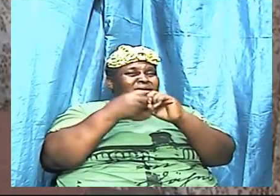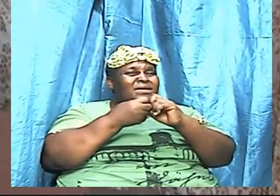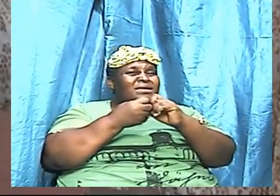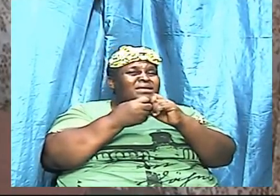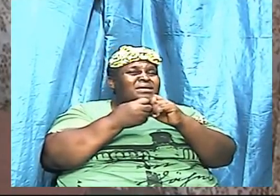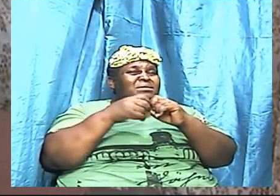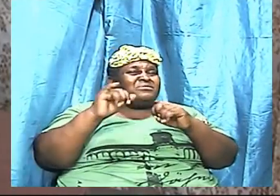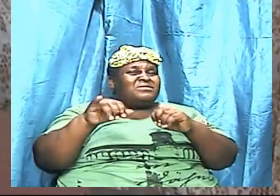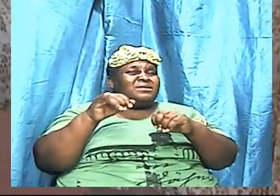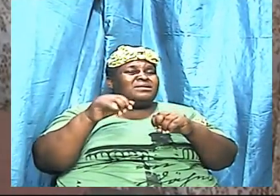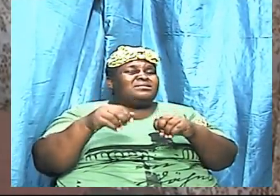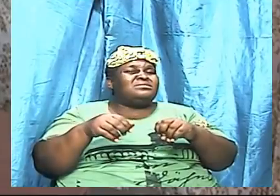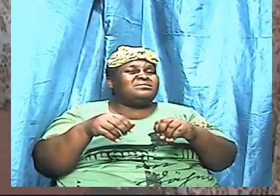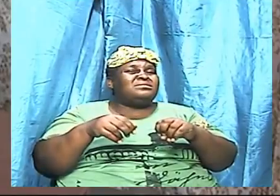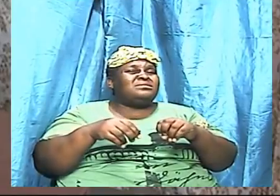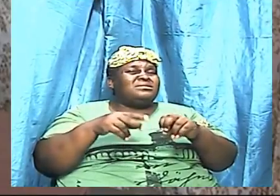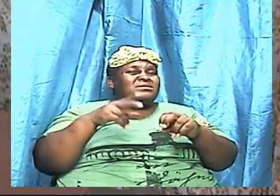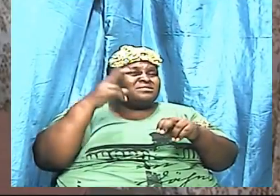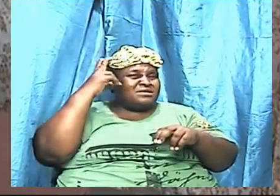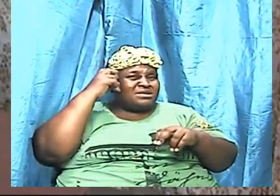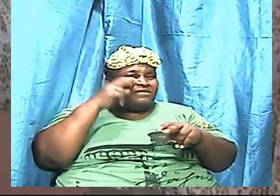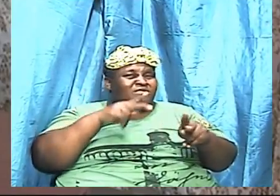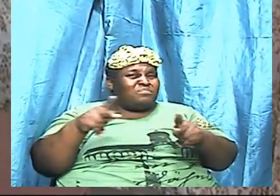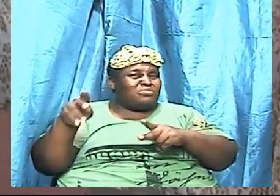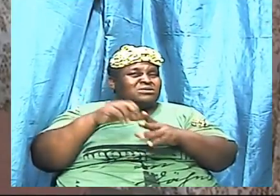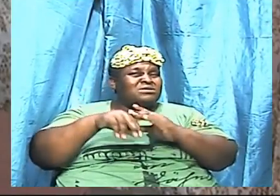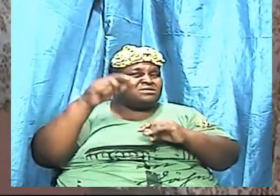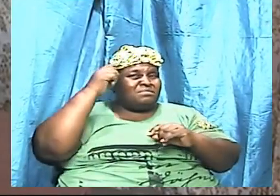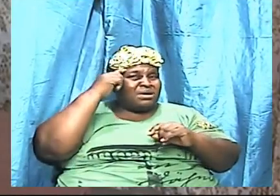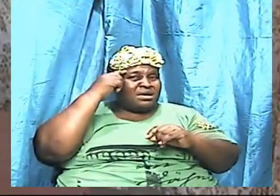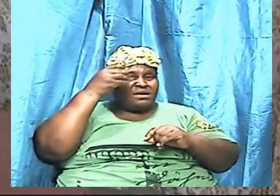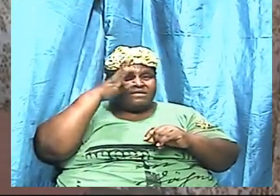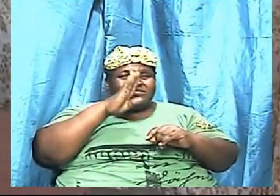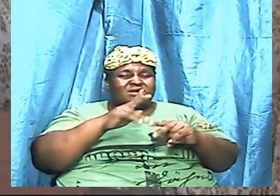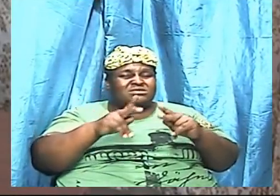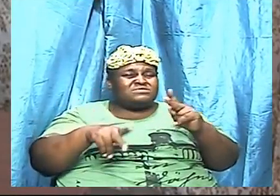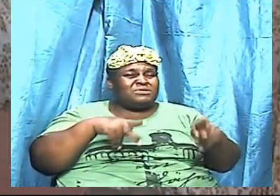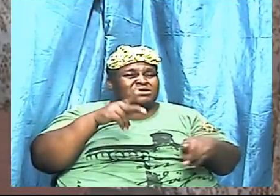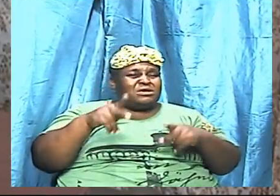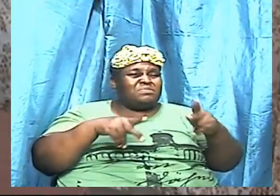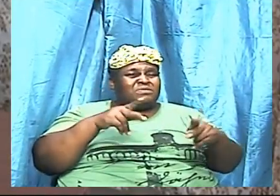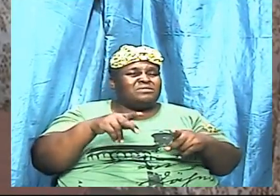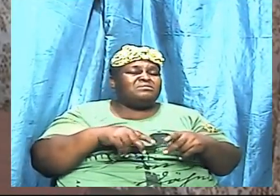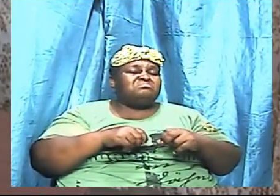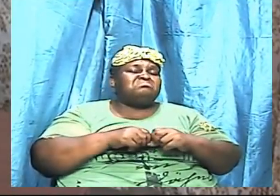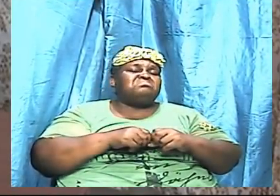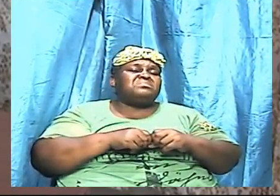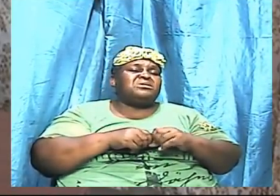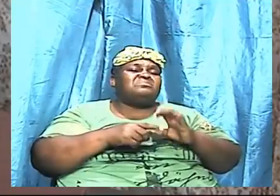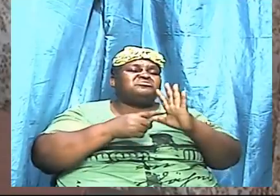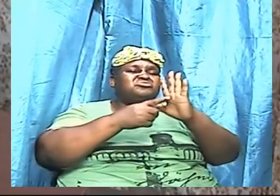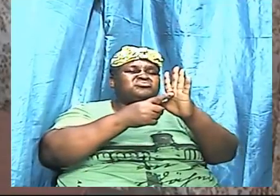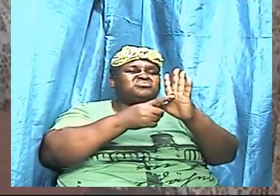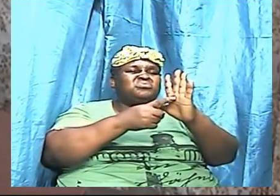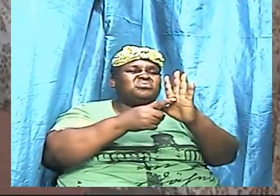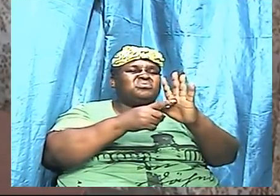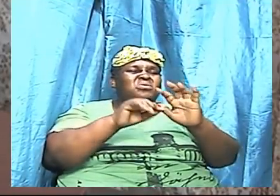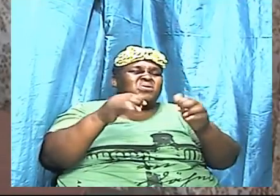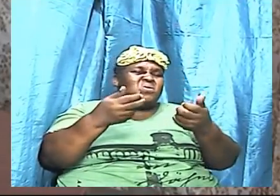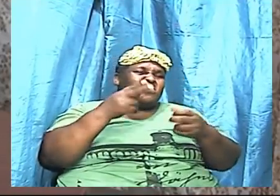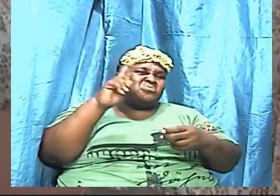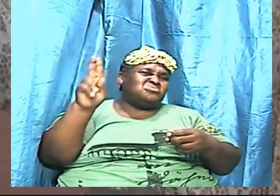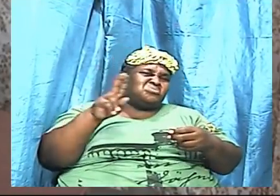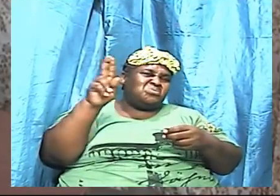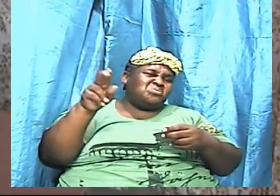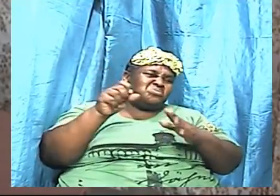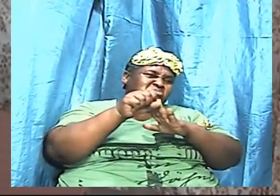and that is getting them down and I'm going to show us practically physically how to use those very scriptures